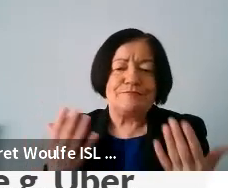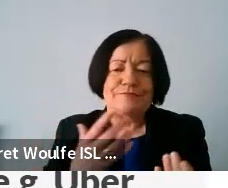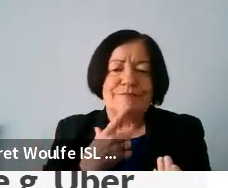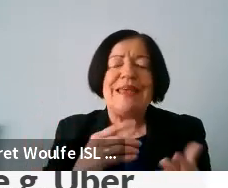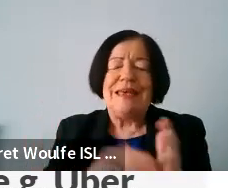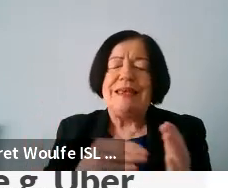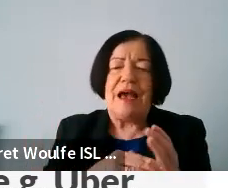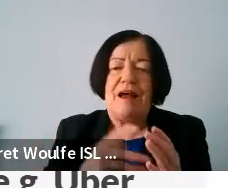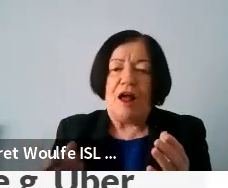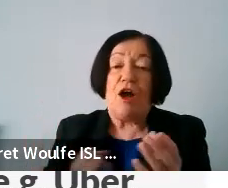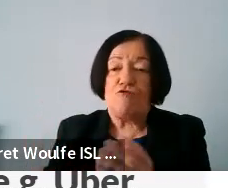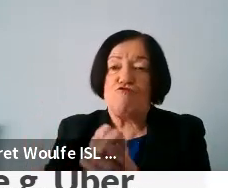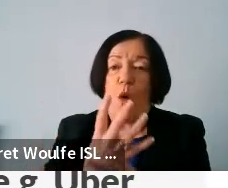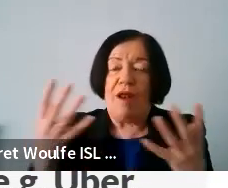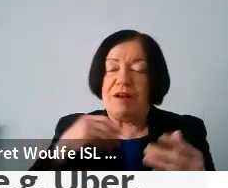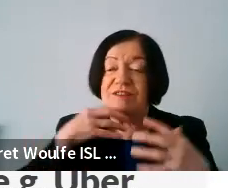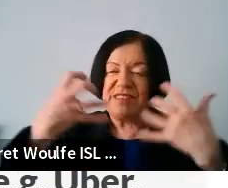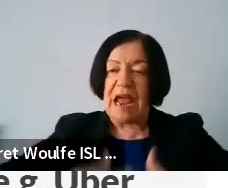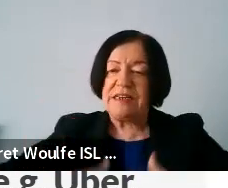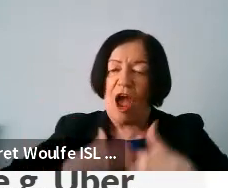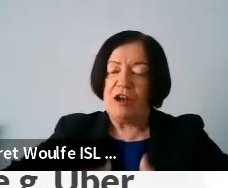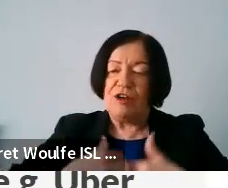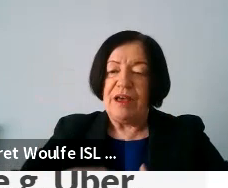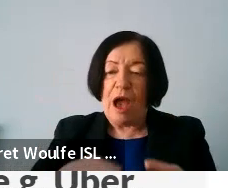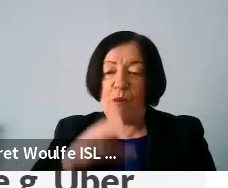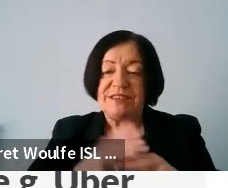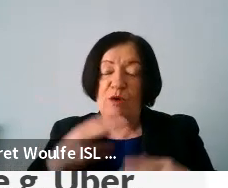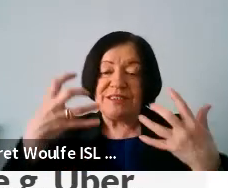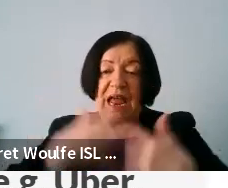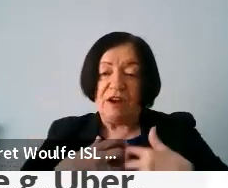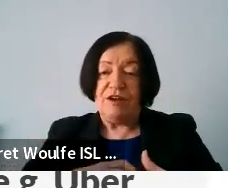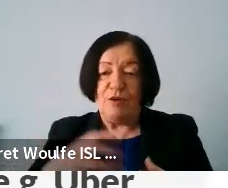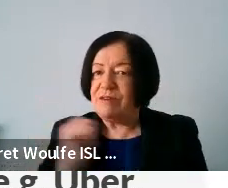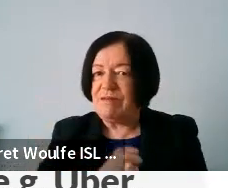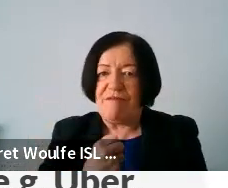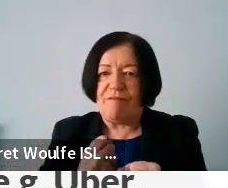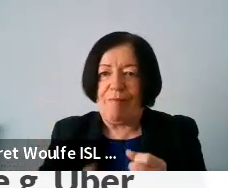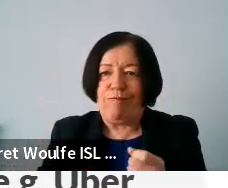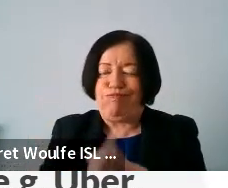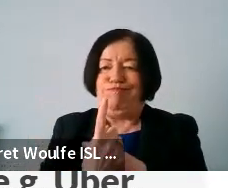have grown a lot thanks to technology. without that technology, they would have never existed.